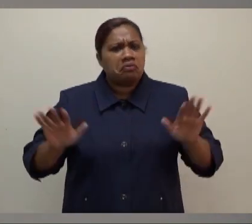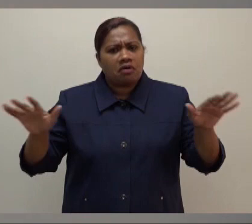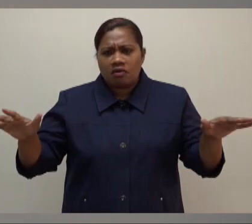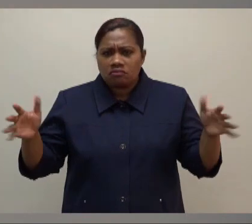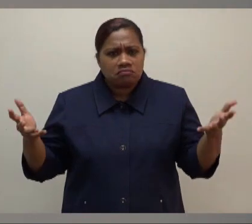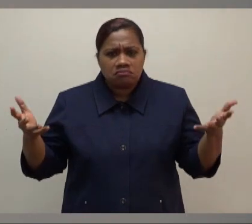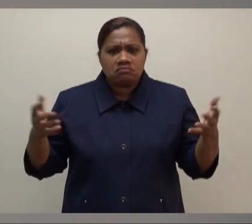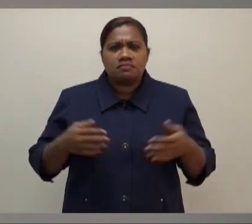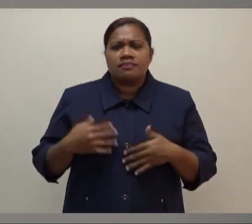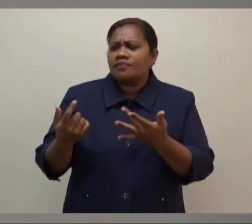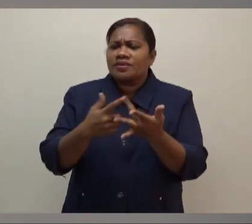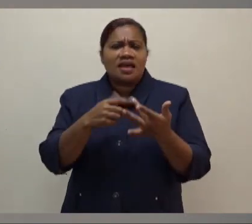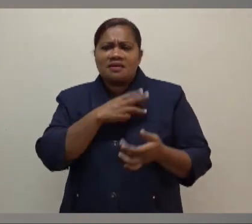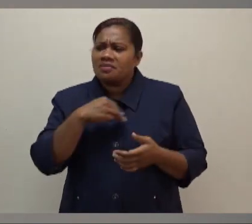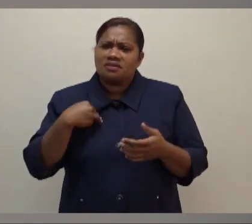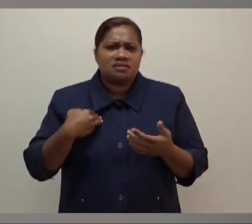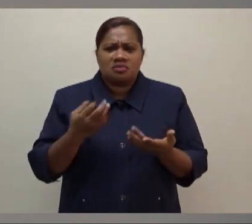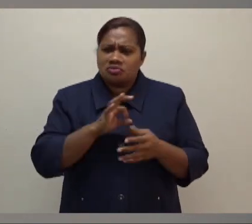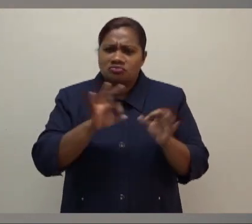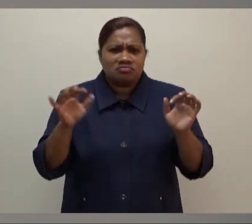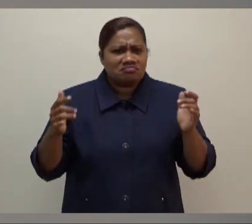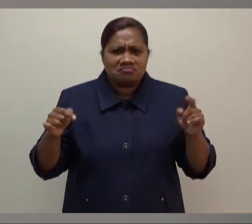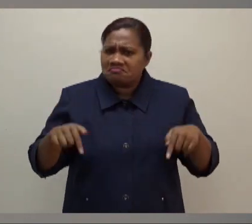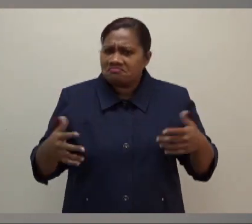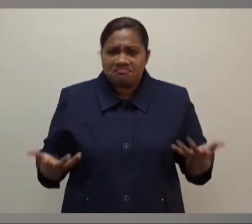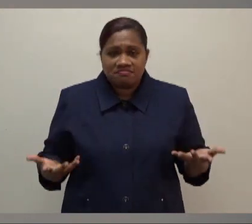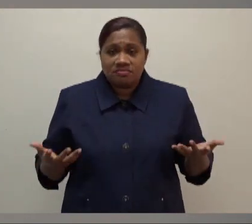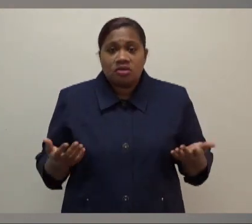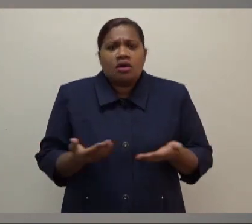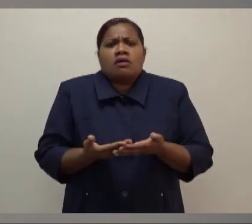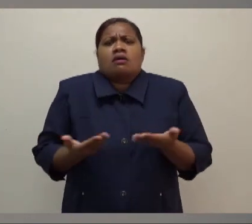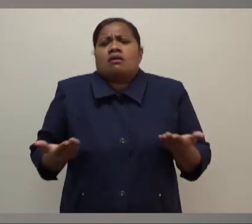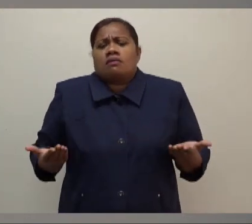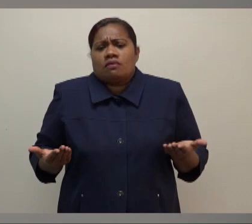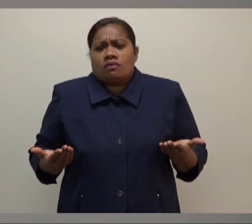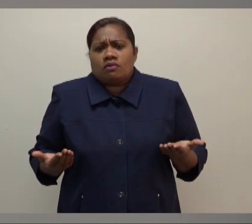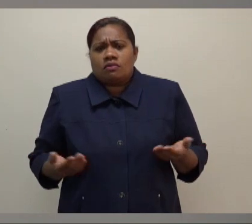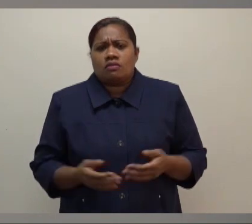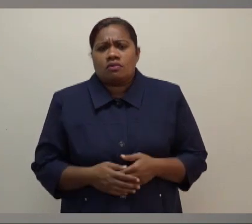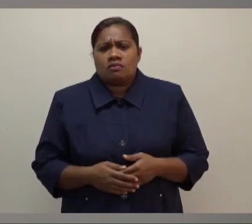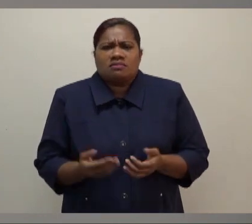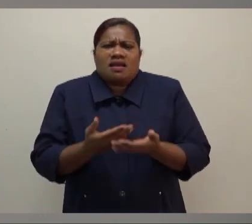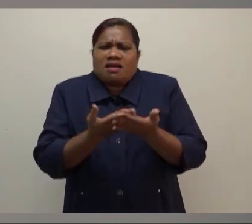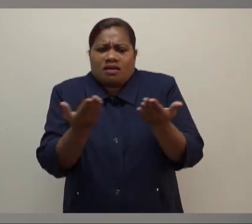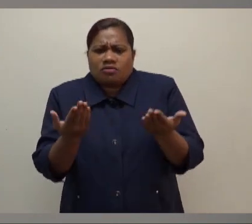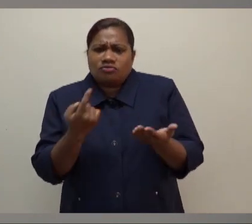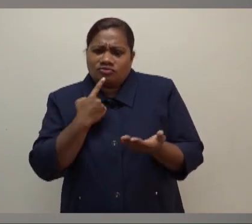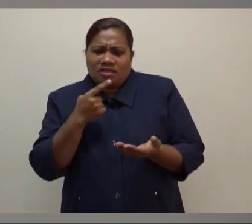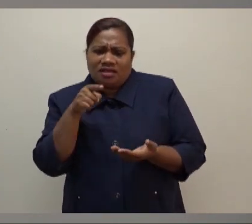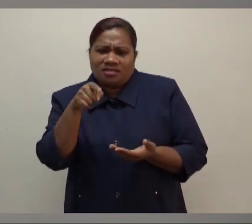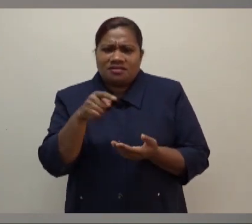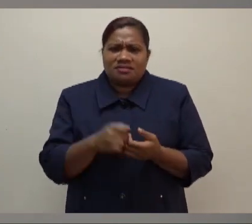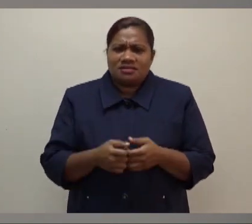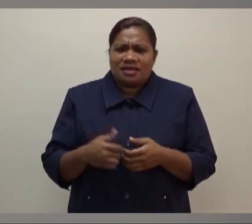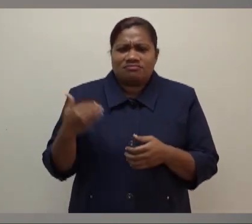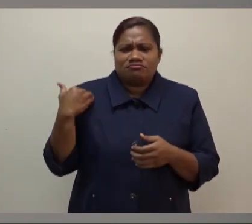All the other respective ministers were out. So how is that in any way undermining government's performance? I think